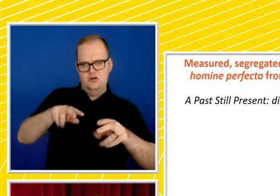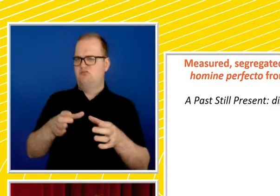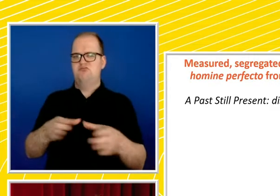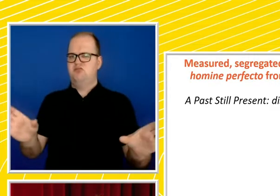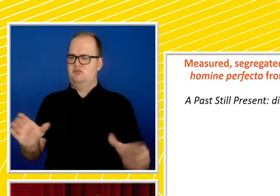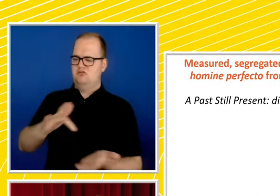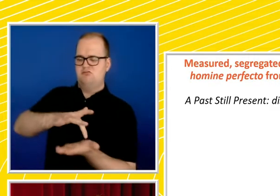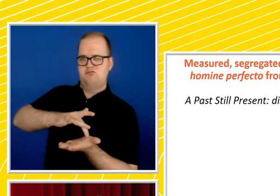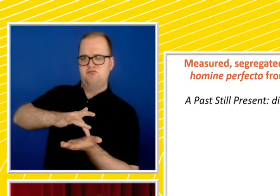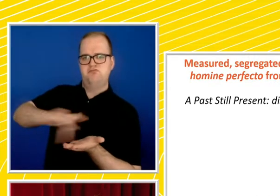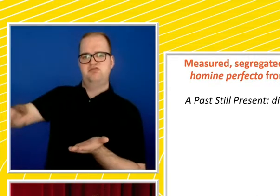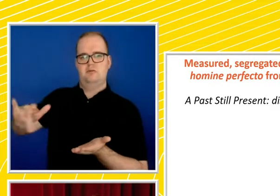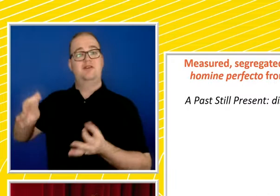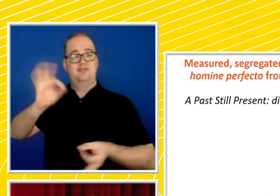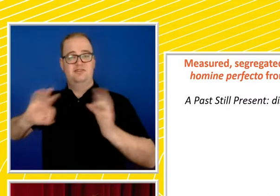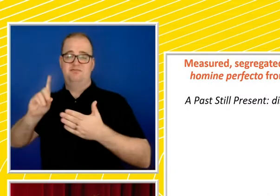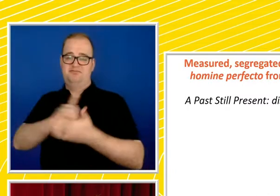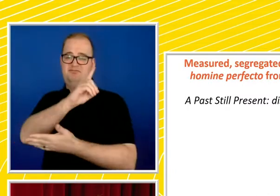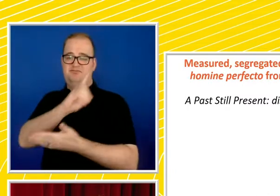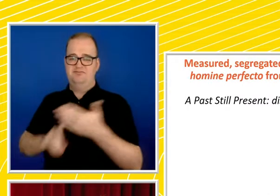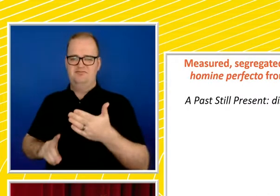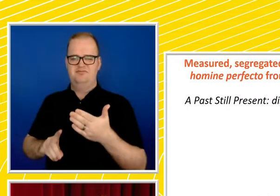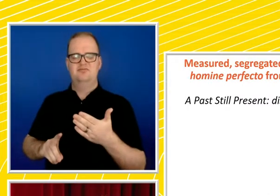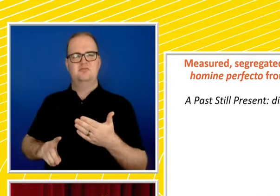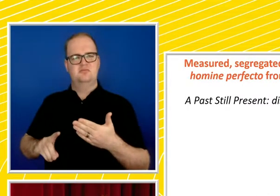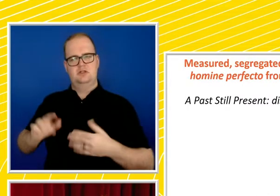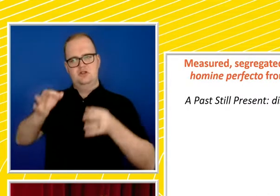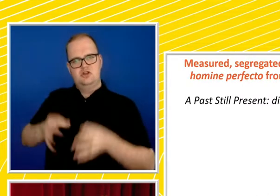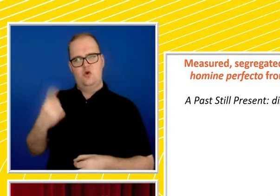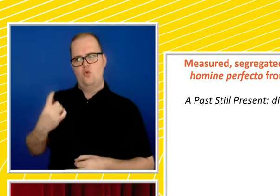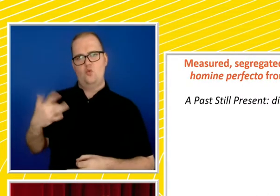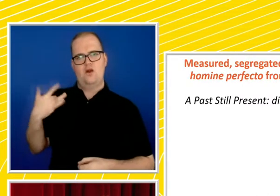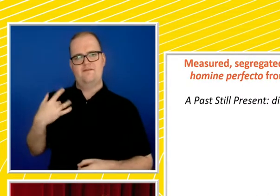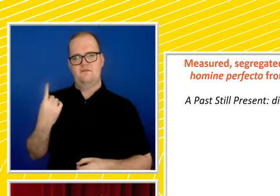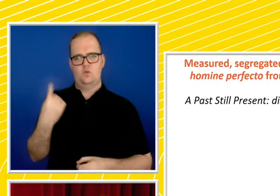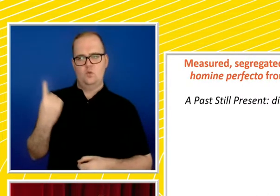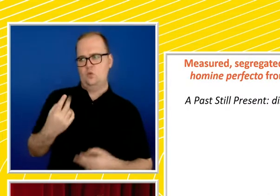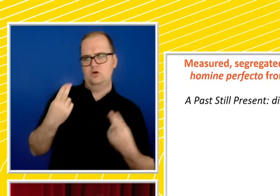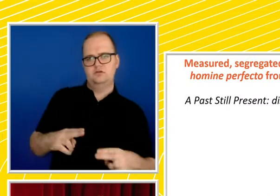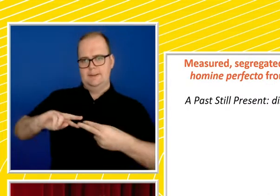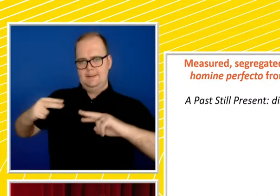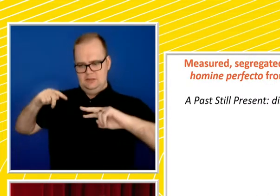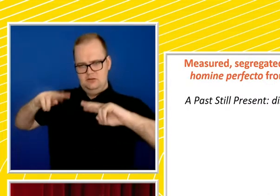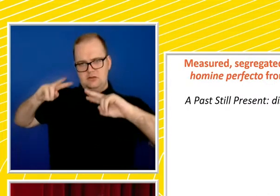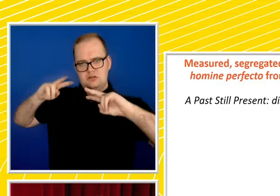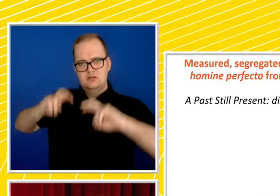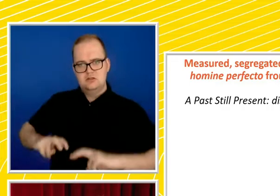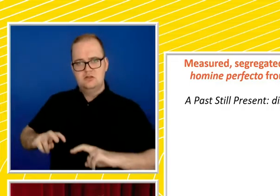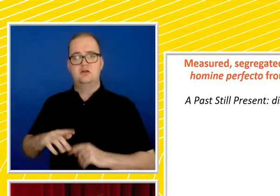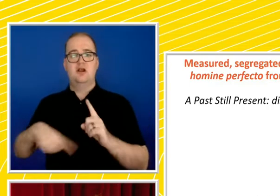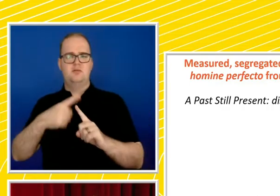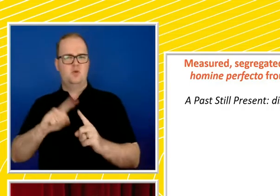Racism, Eugenics, and the Essence of the Omni Perfecto, from Paul Brocker to Carl Bont, William Lunner